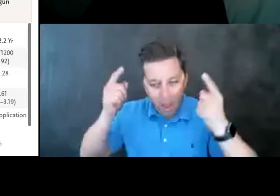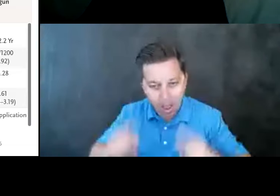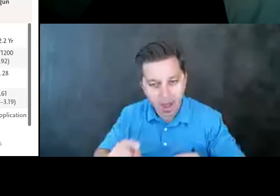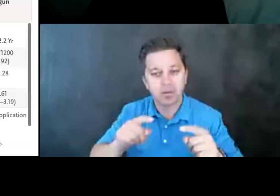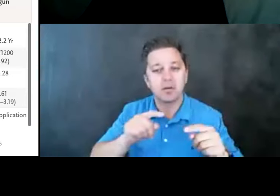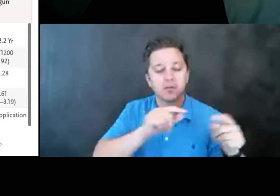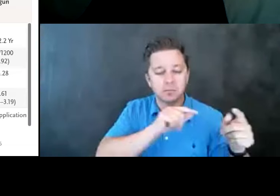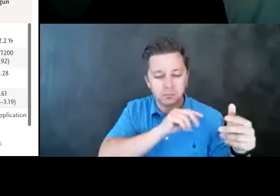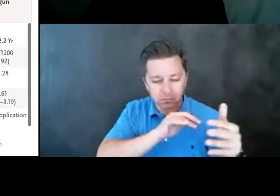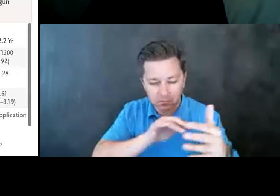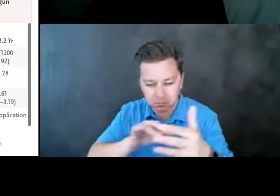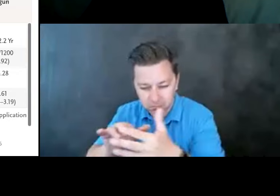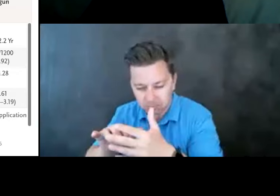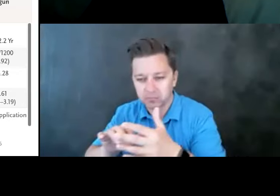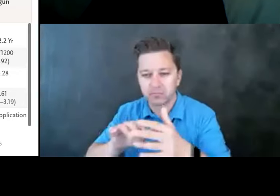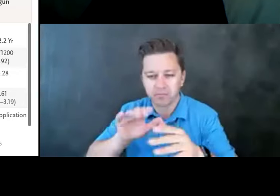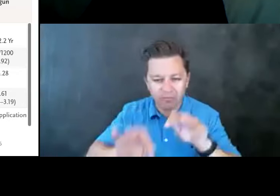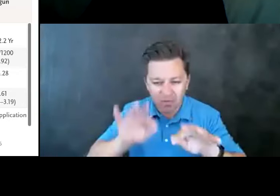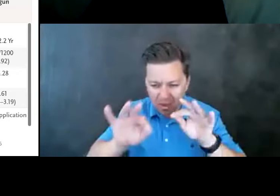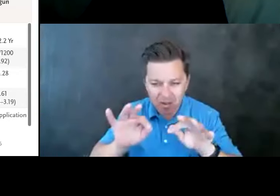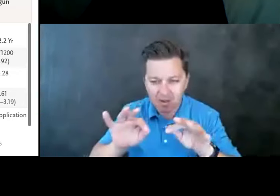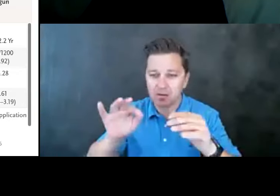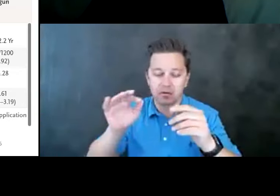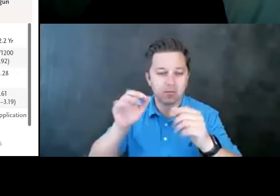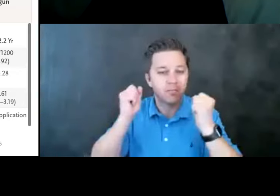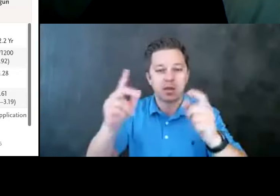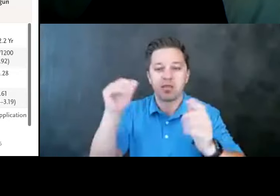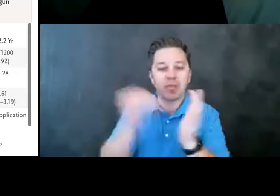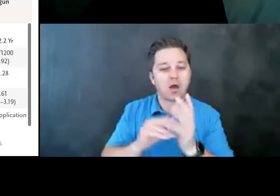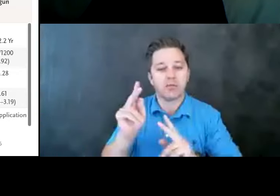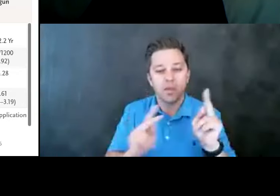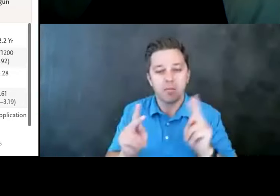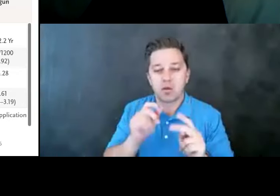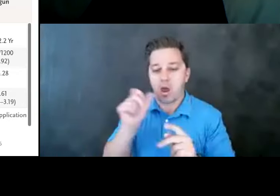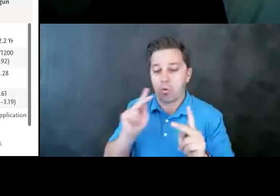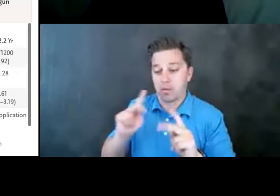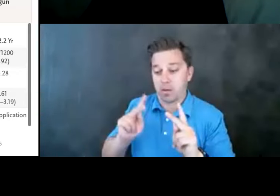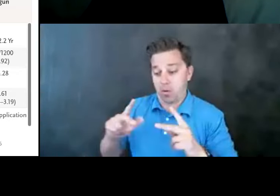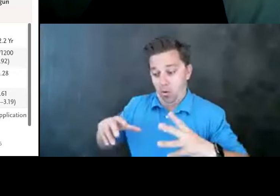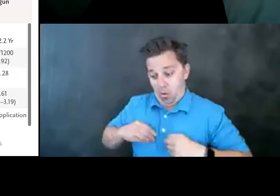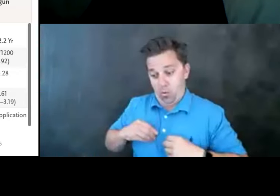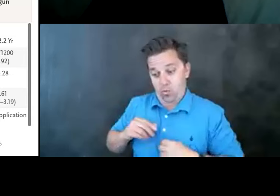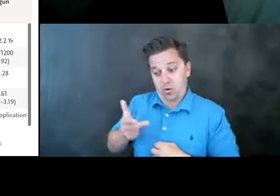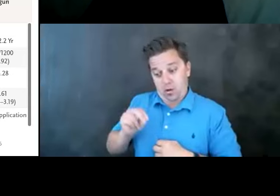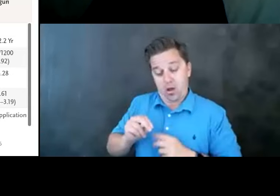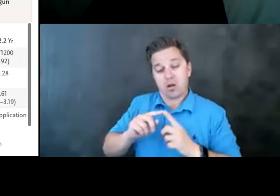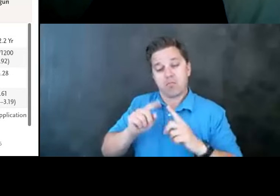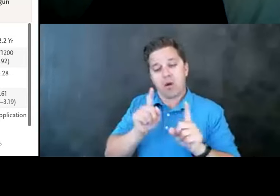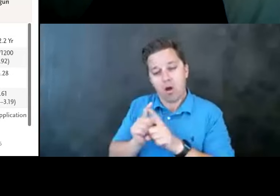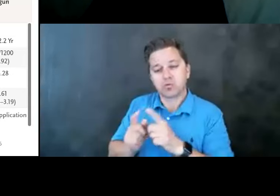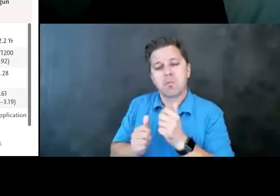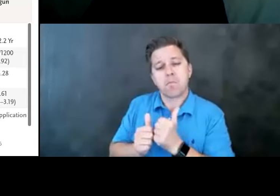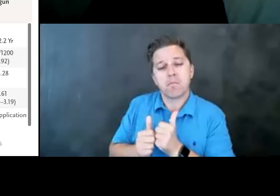that looked at thousands of people, not just firearm owners, but what it found was that the majority of